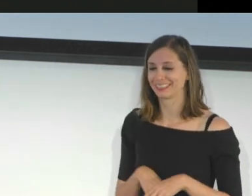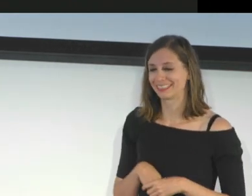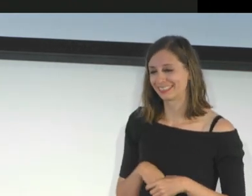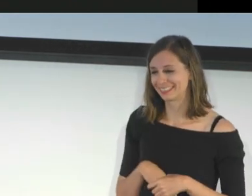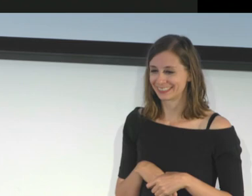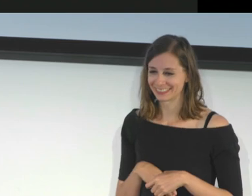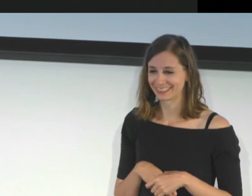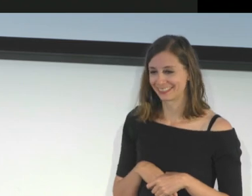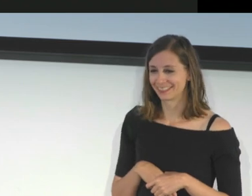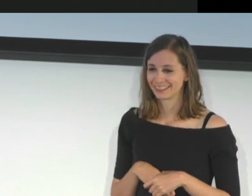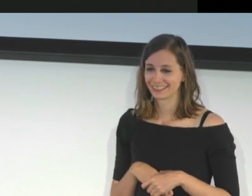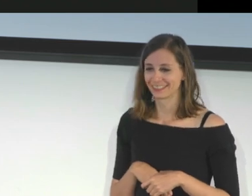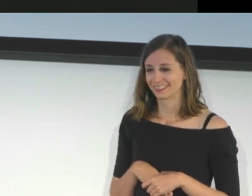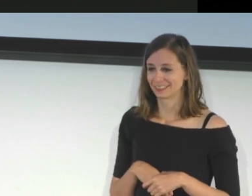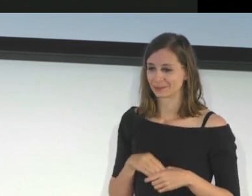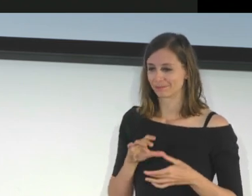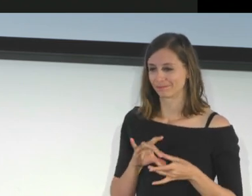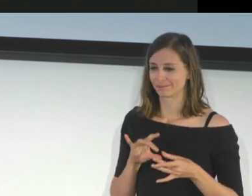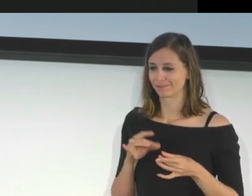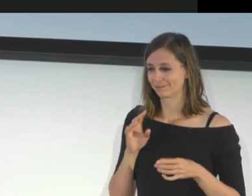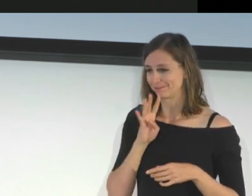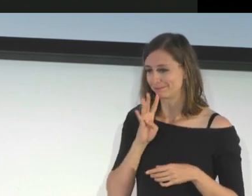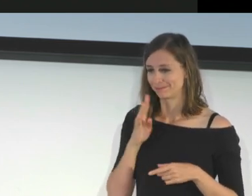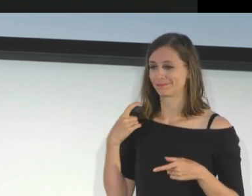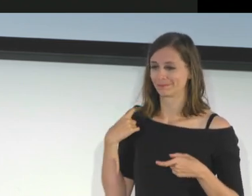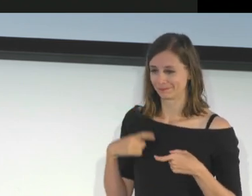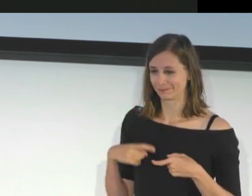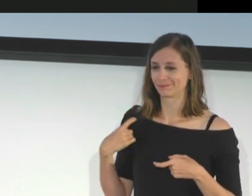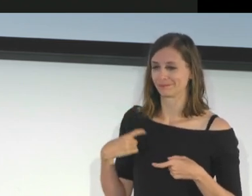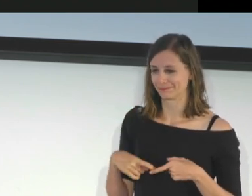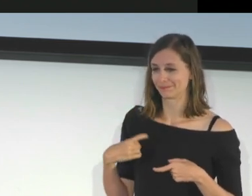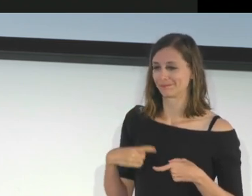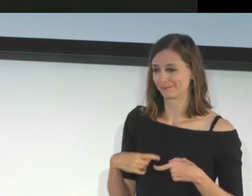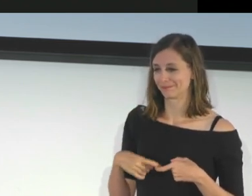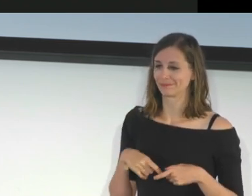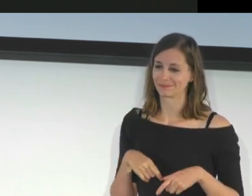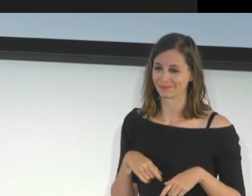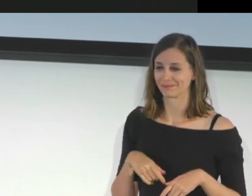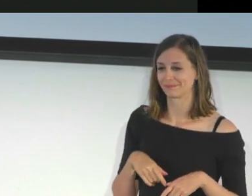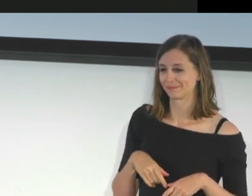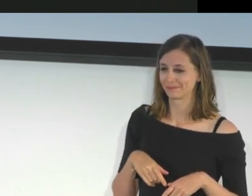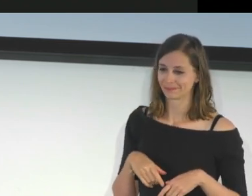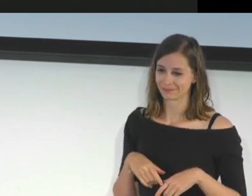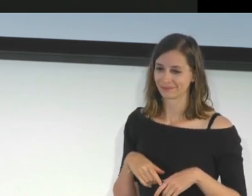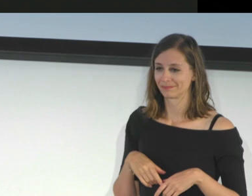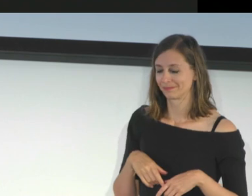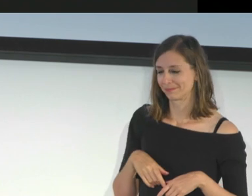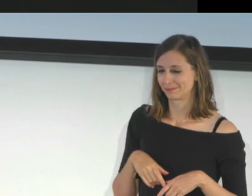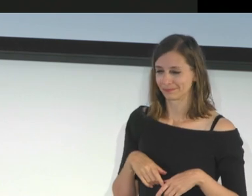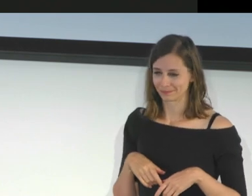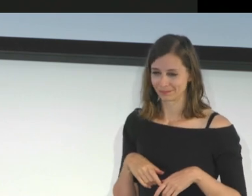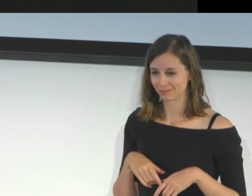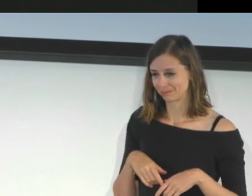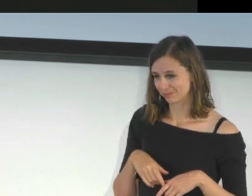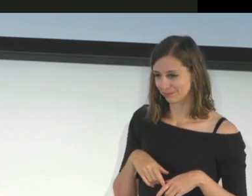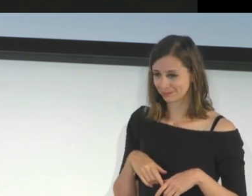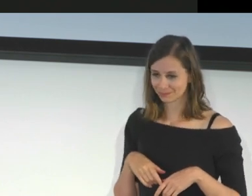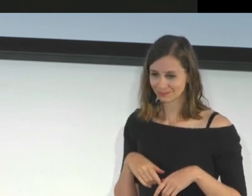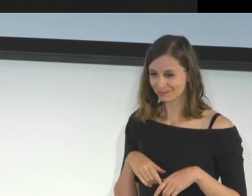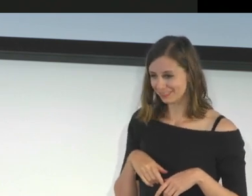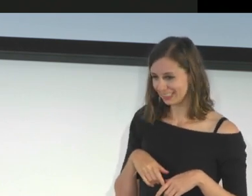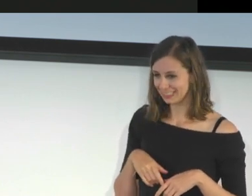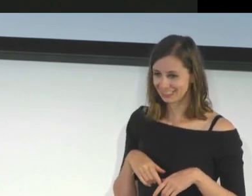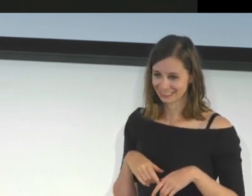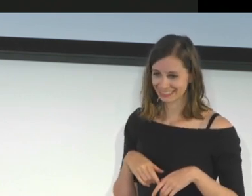Vaya, eso es tan interesante. Me encantaría aprender más sobre accesibilidad y entornos virtuales y cómo